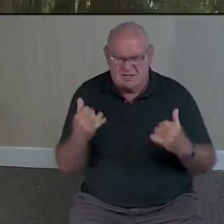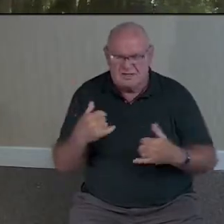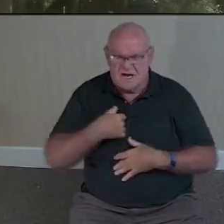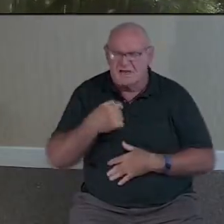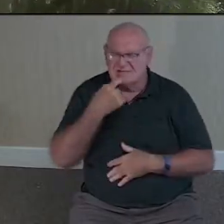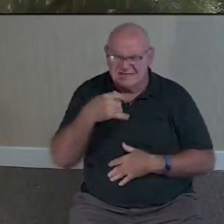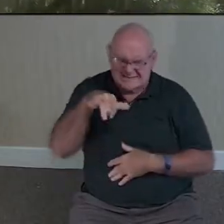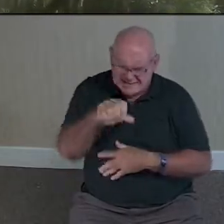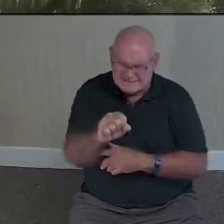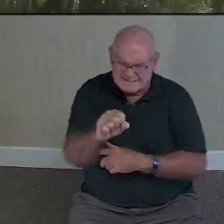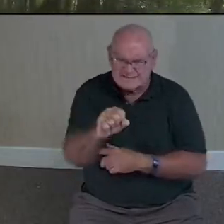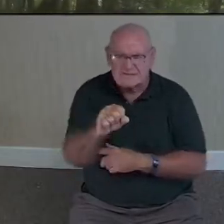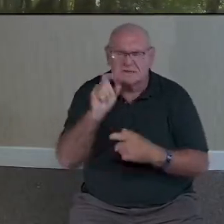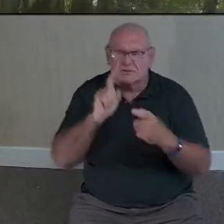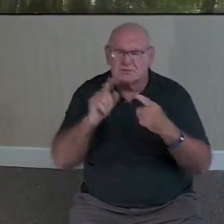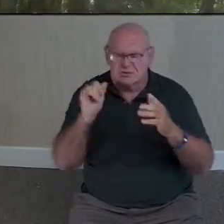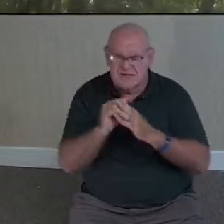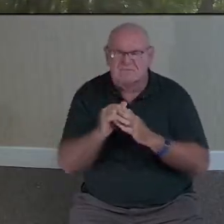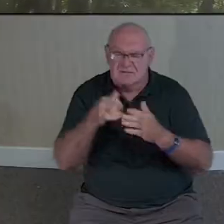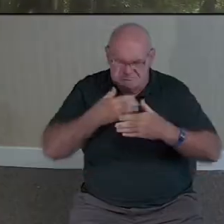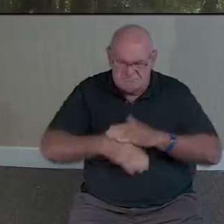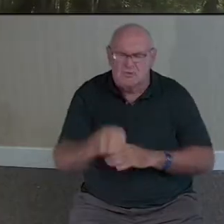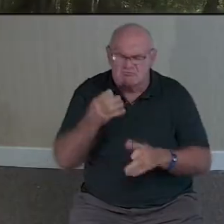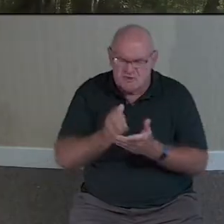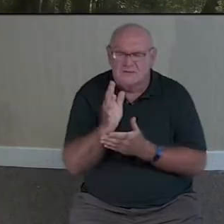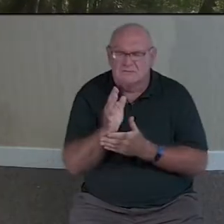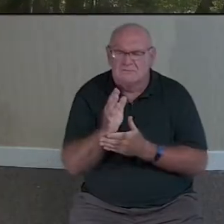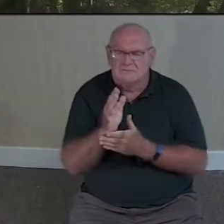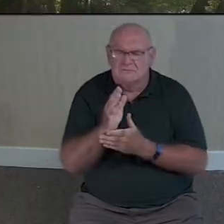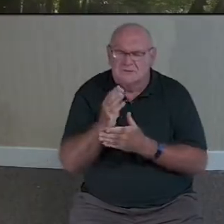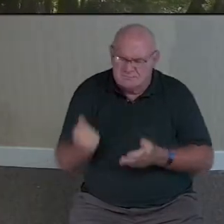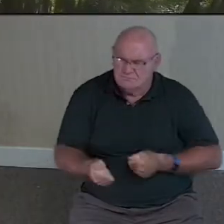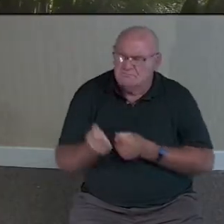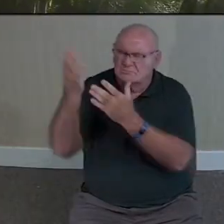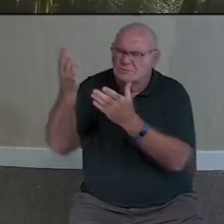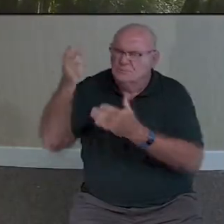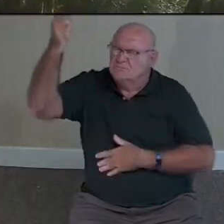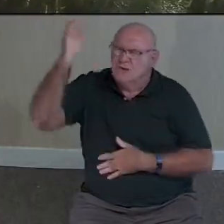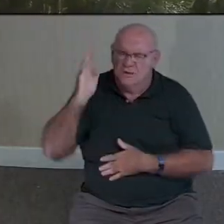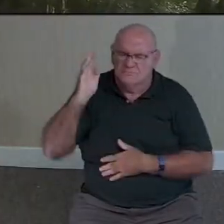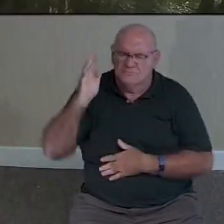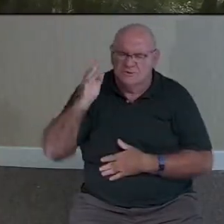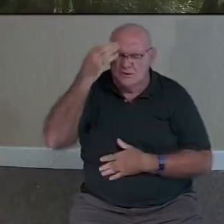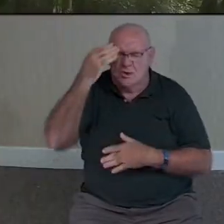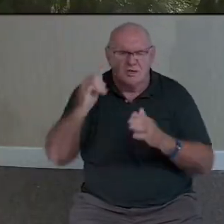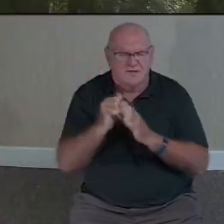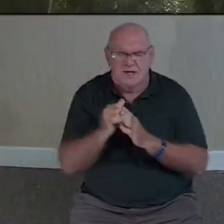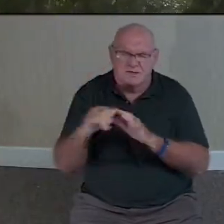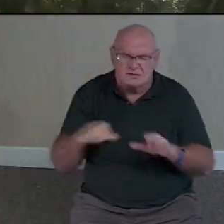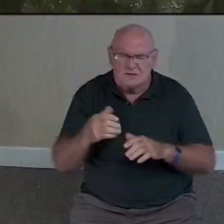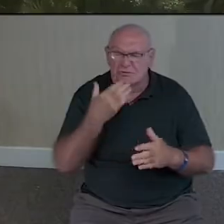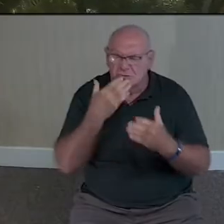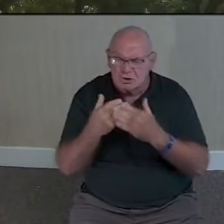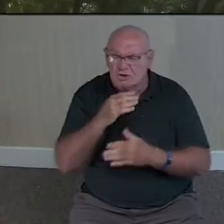am saying yes to this, my birthright. I release this prayer into the consciousness of God, knowing that it does its good